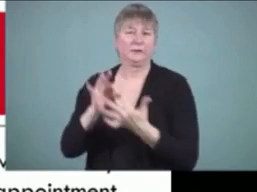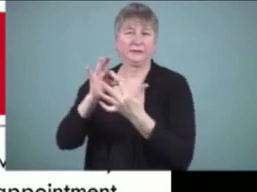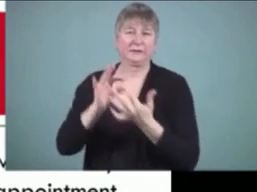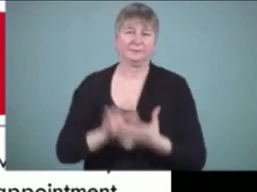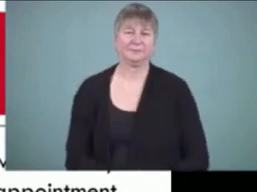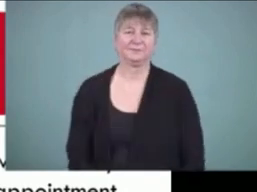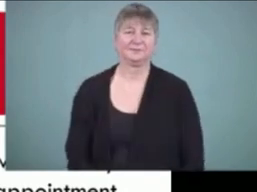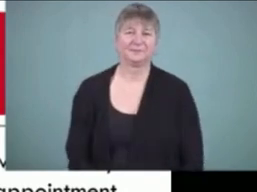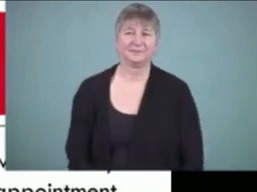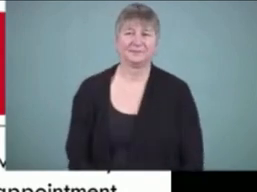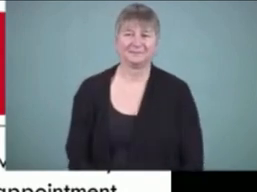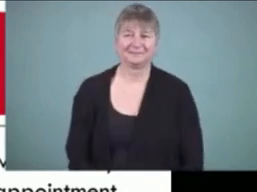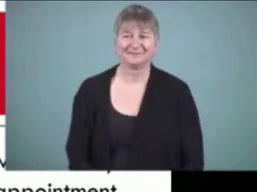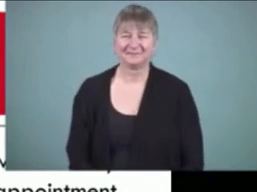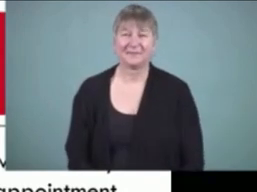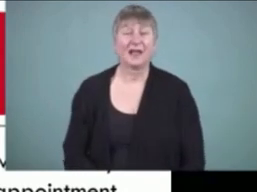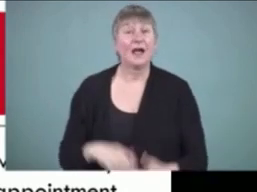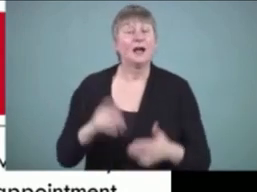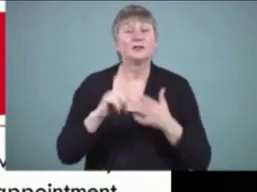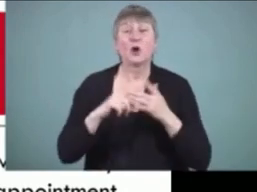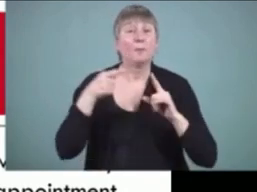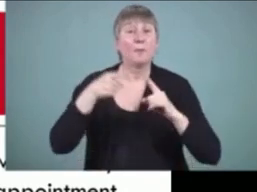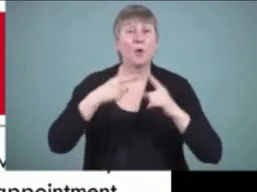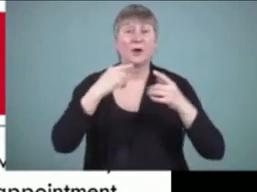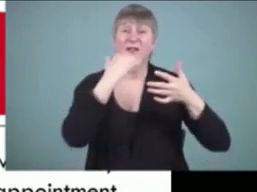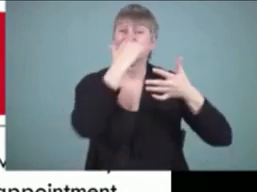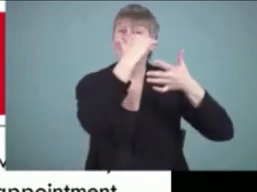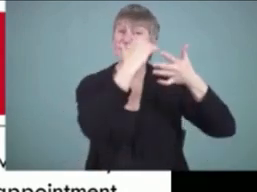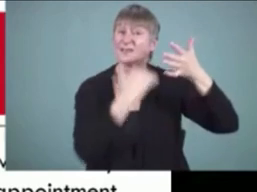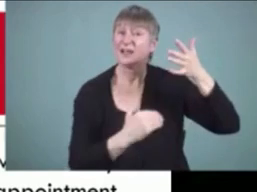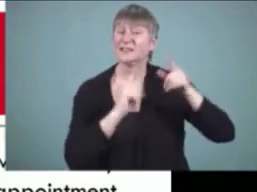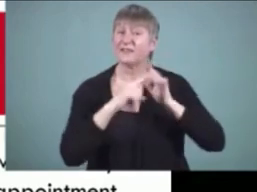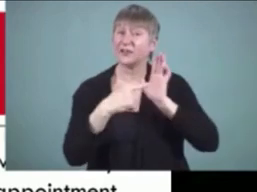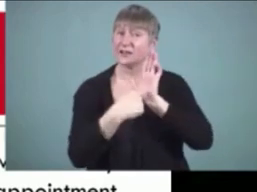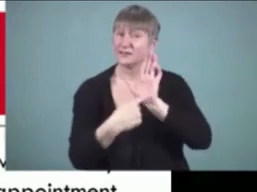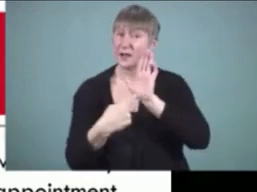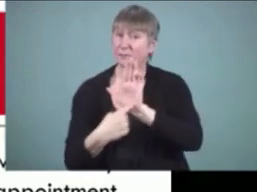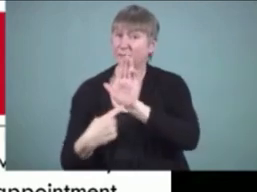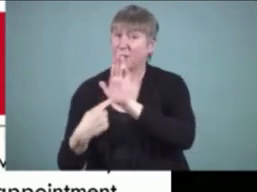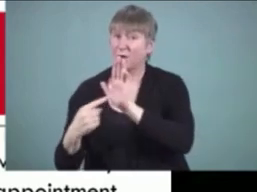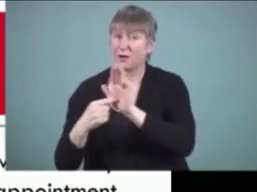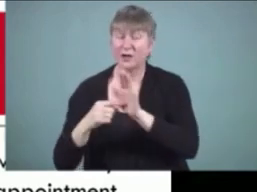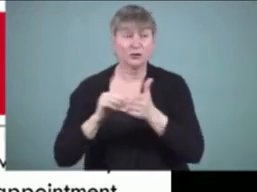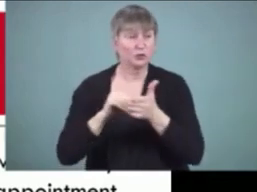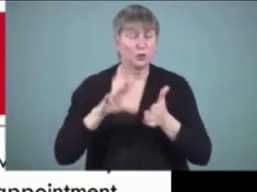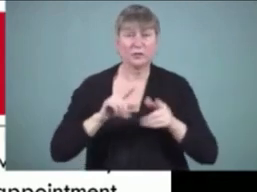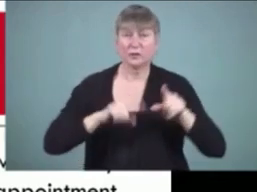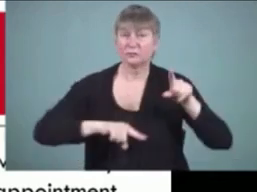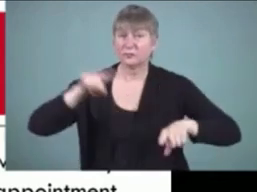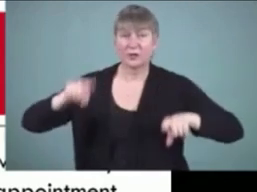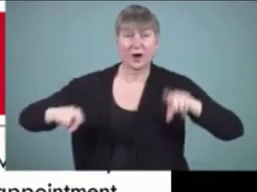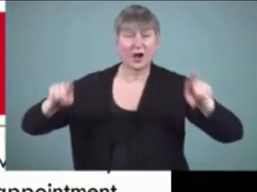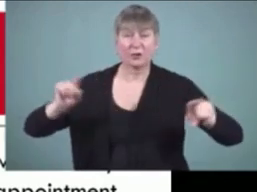I hope what you can see in these examples is the range of the kinds of writing we can do. So in the next slide,